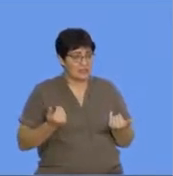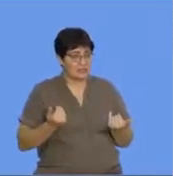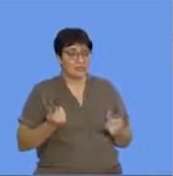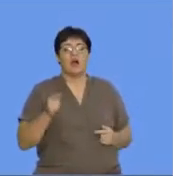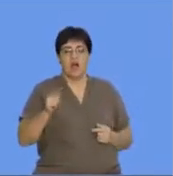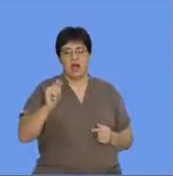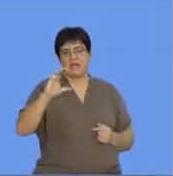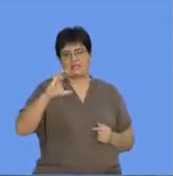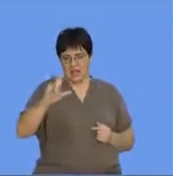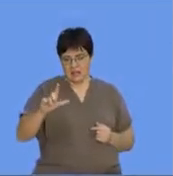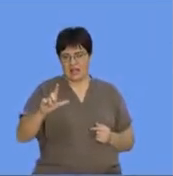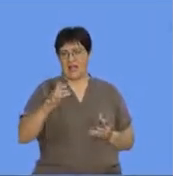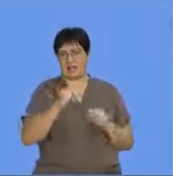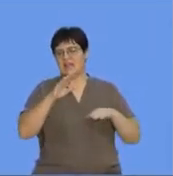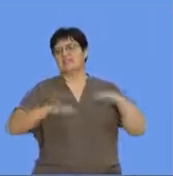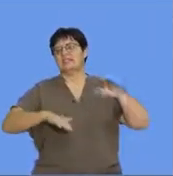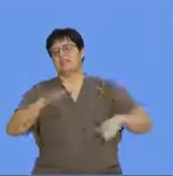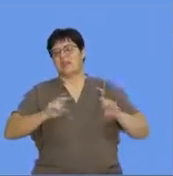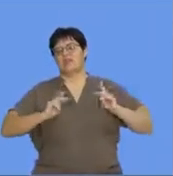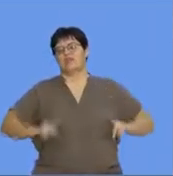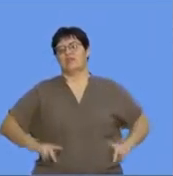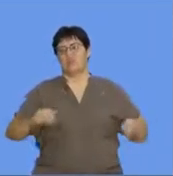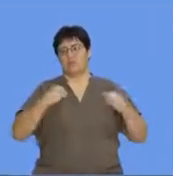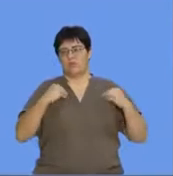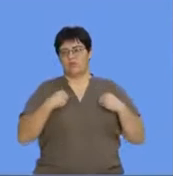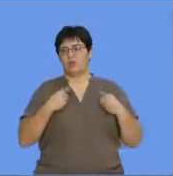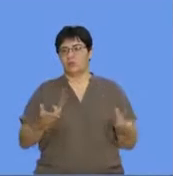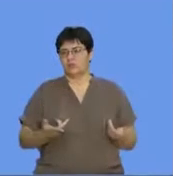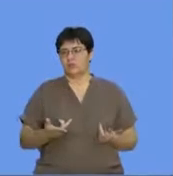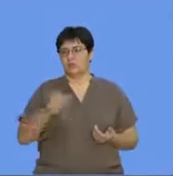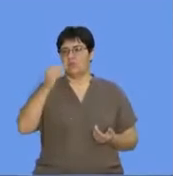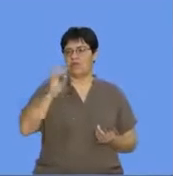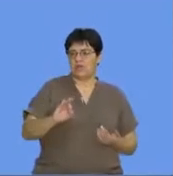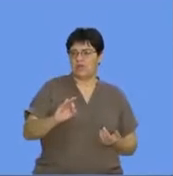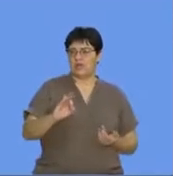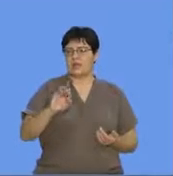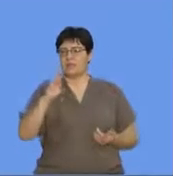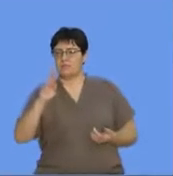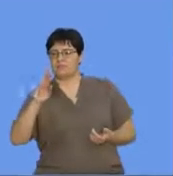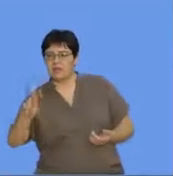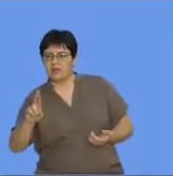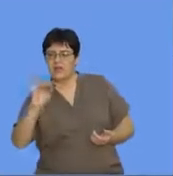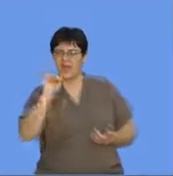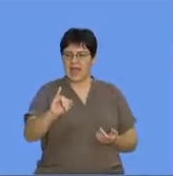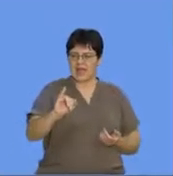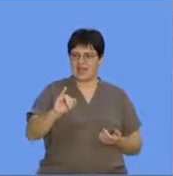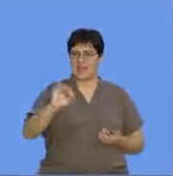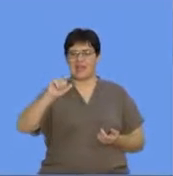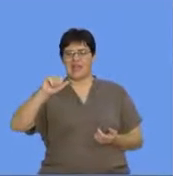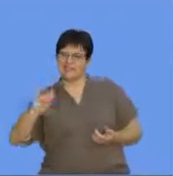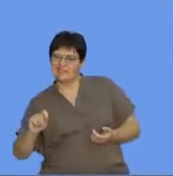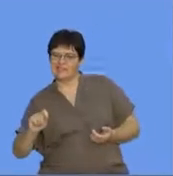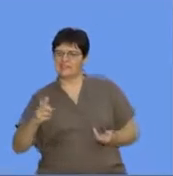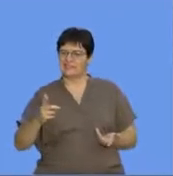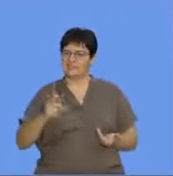more or less similar physical properties to fluorine, bromine, iodine, because they fall in the same group. So